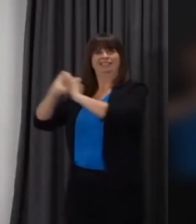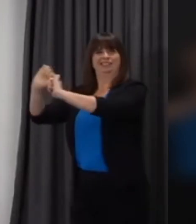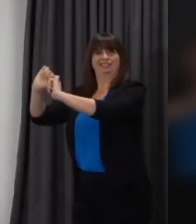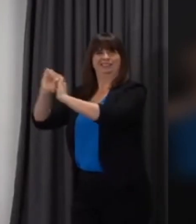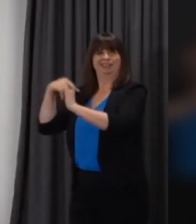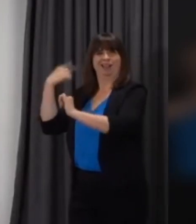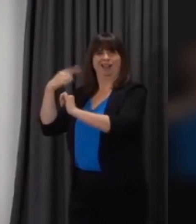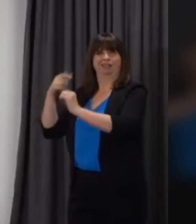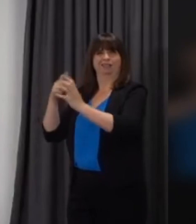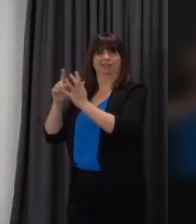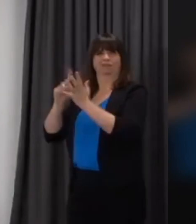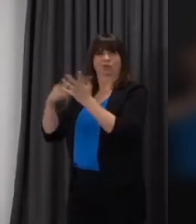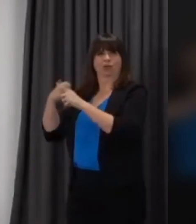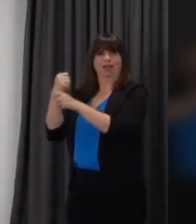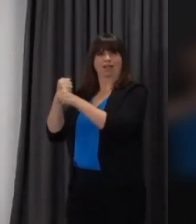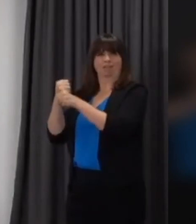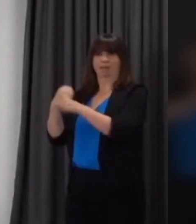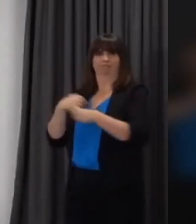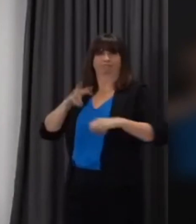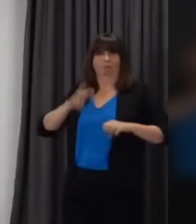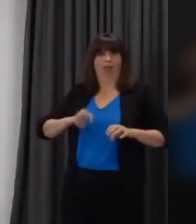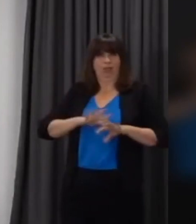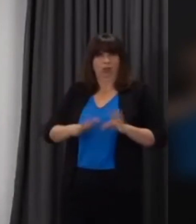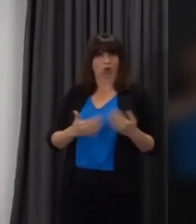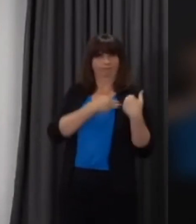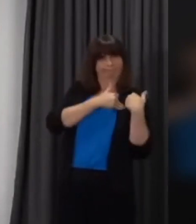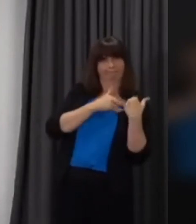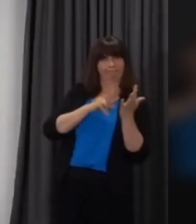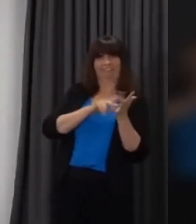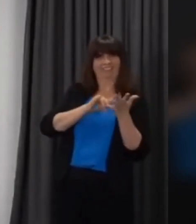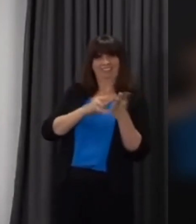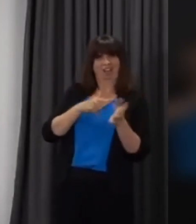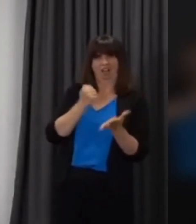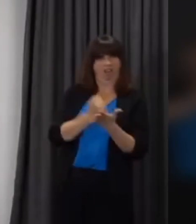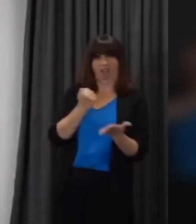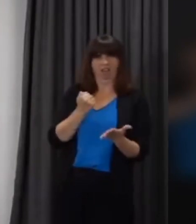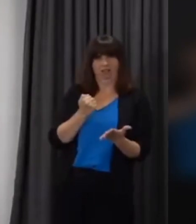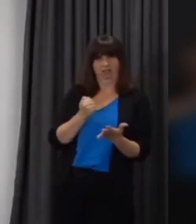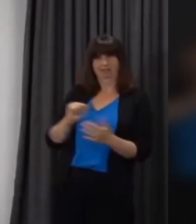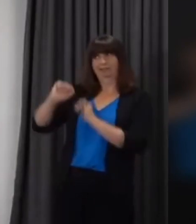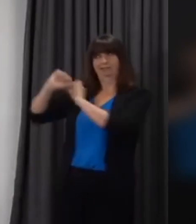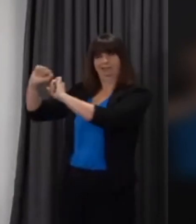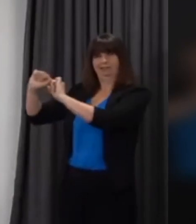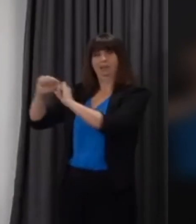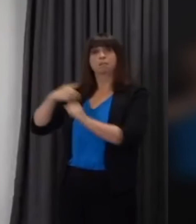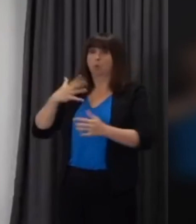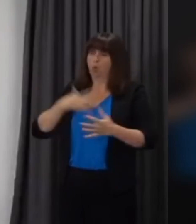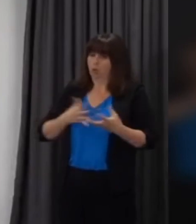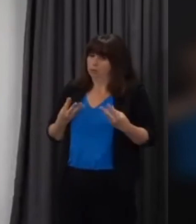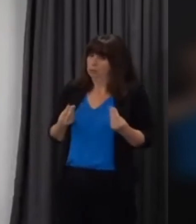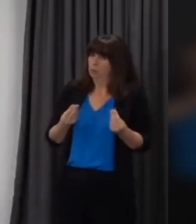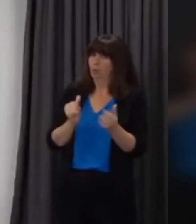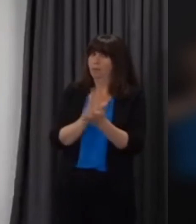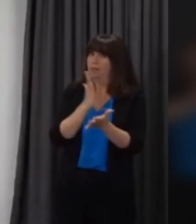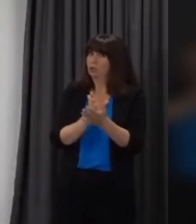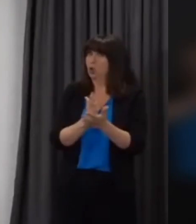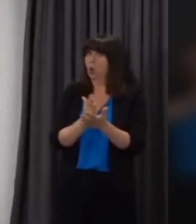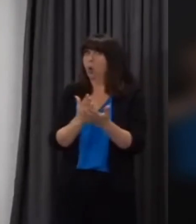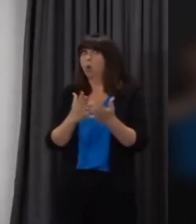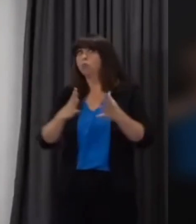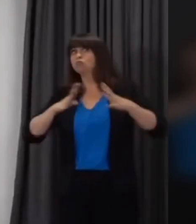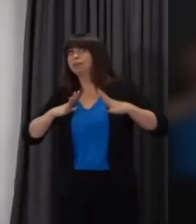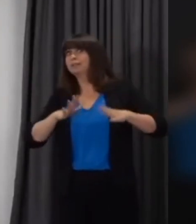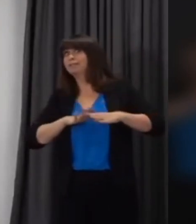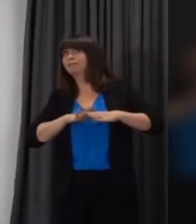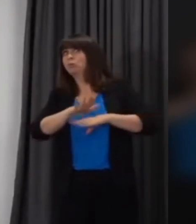in the Westminster government for whom they do have control over visas to ensure that there are no barriers in place that would stop the recruitment